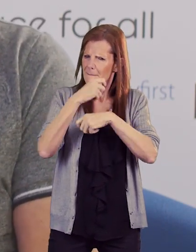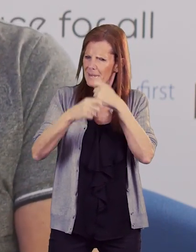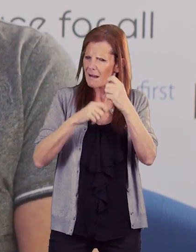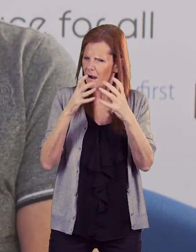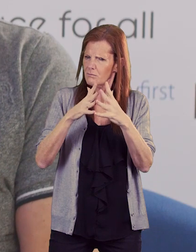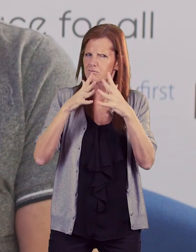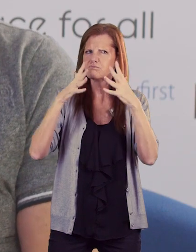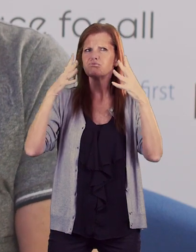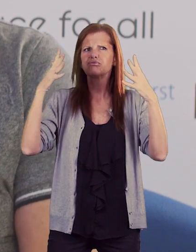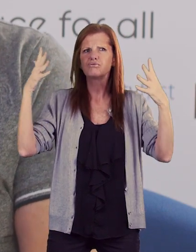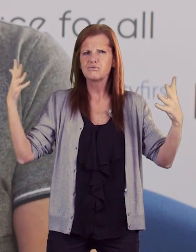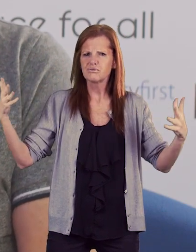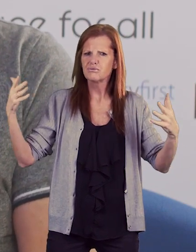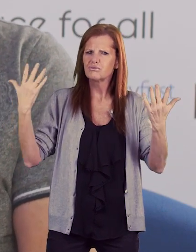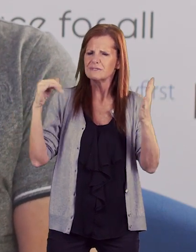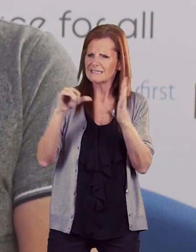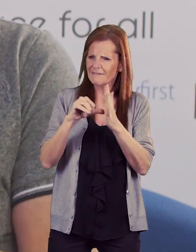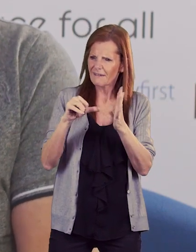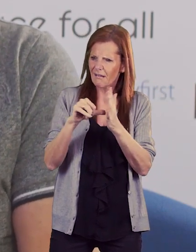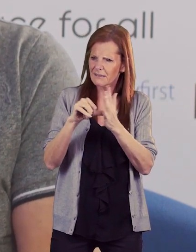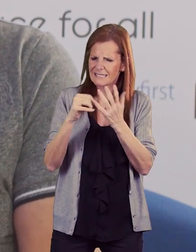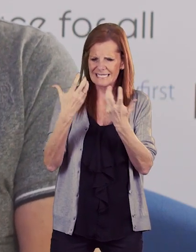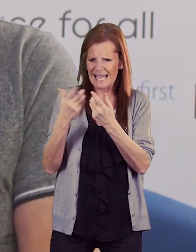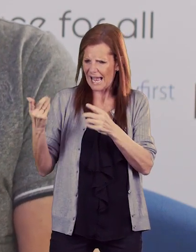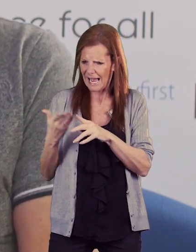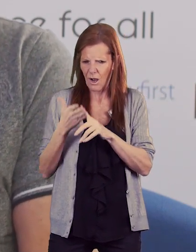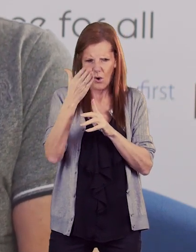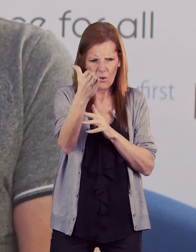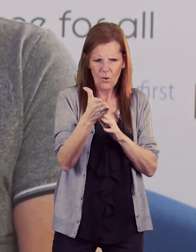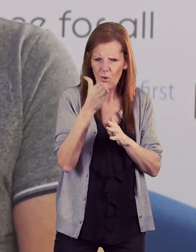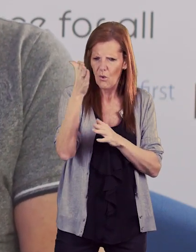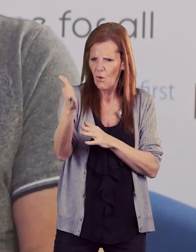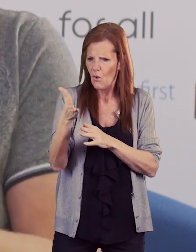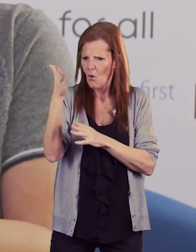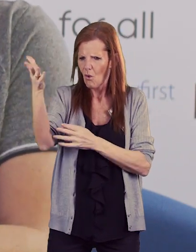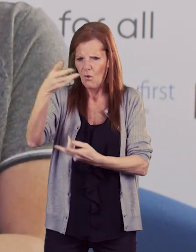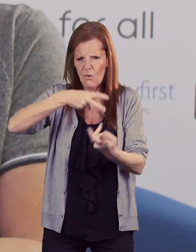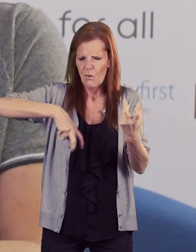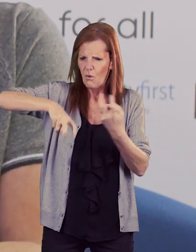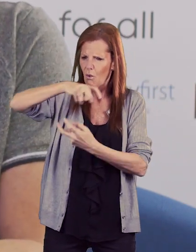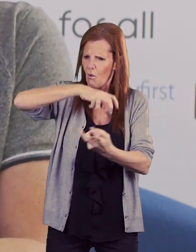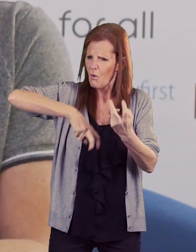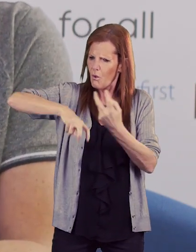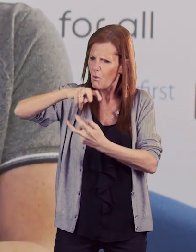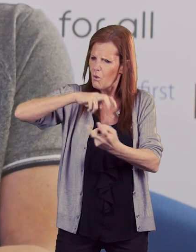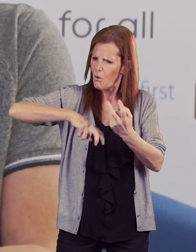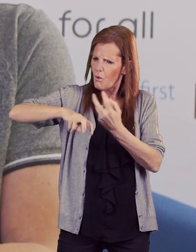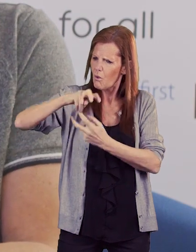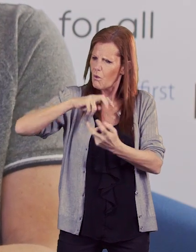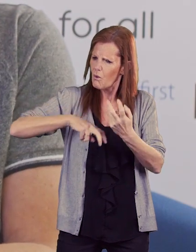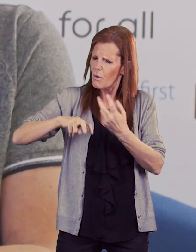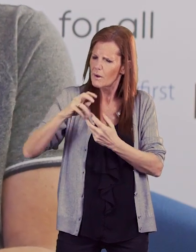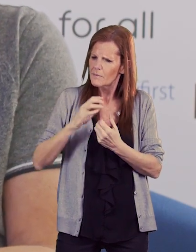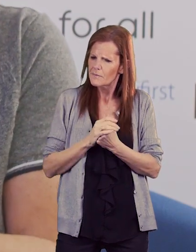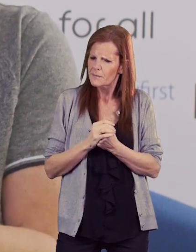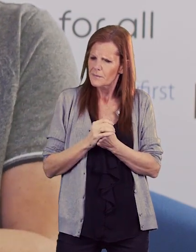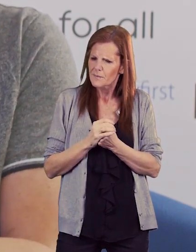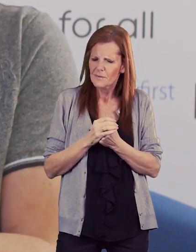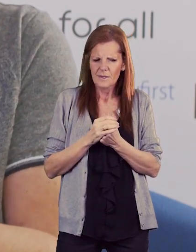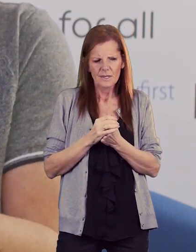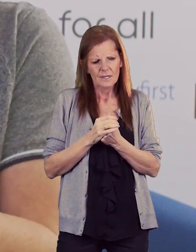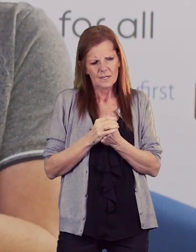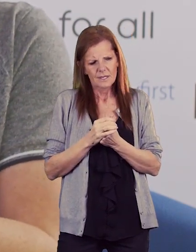some huge hurdles with you know how you get into places uh sometimes or get around places I should say is probably more accurately